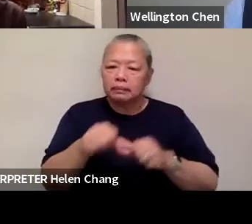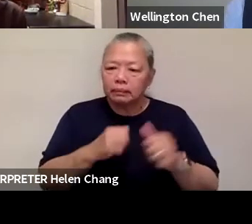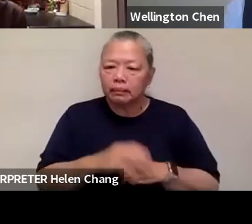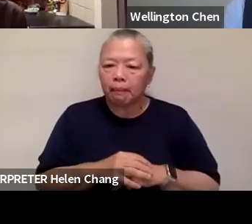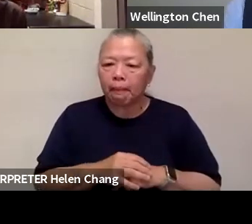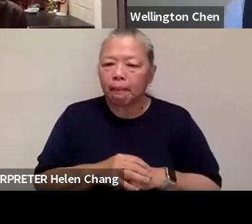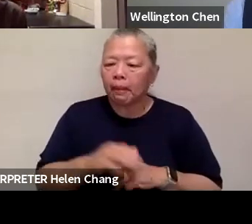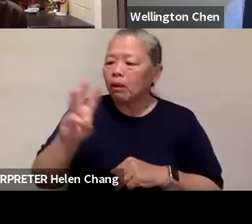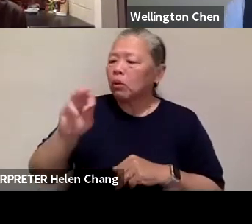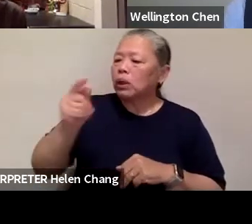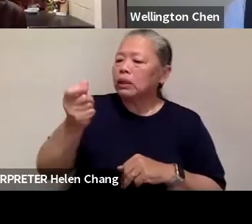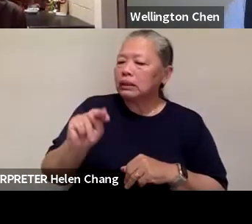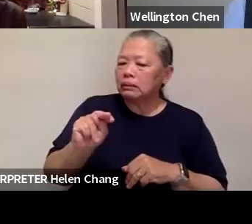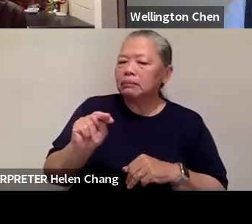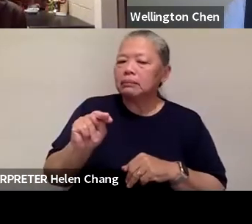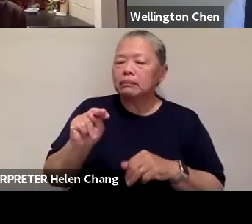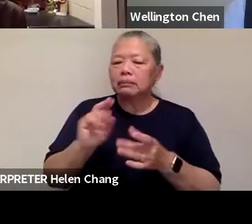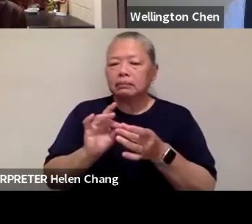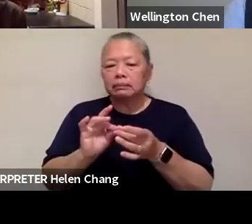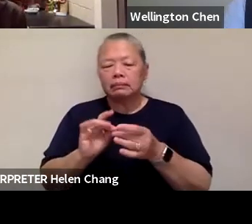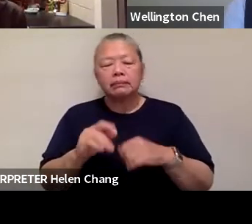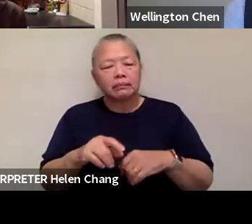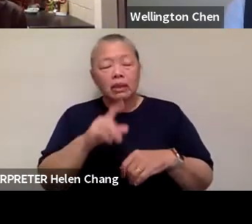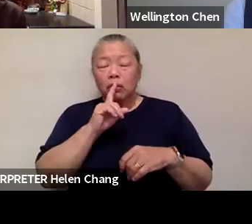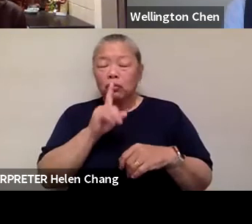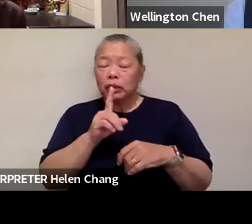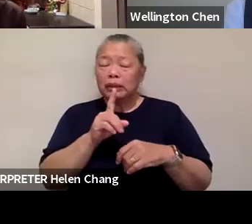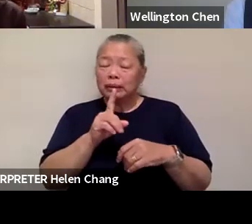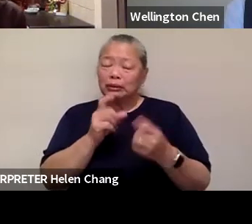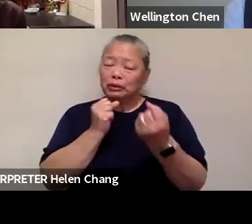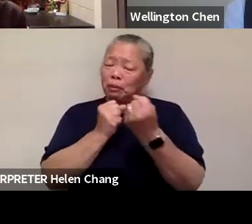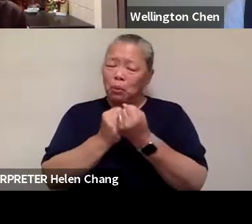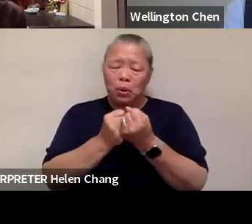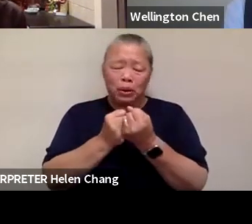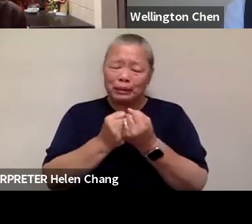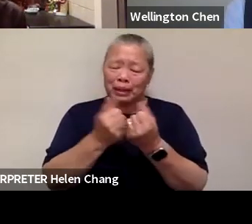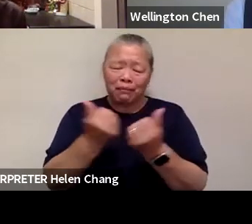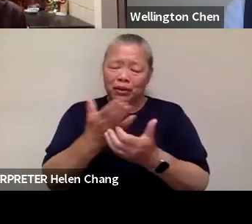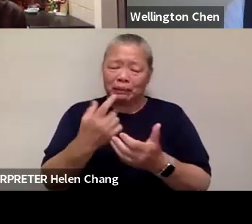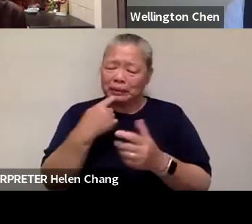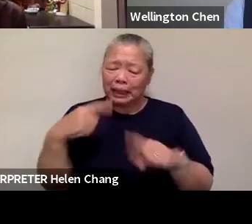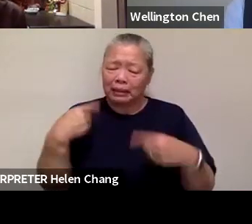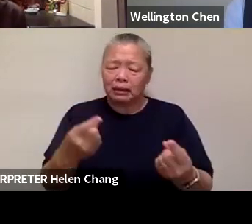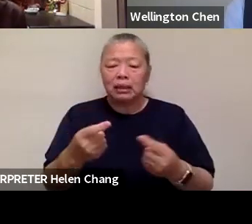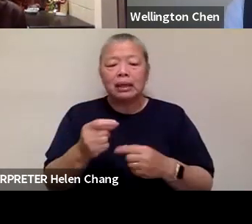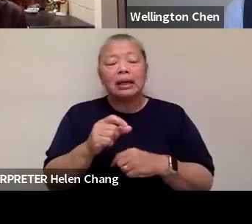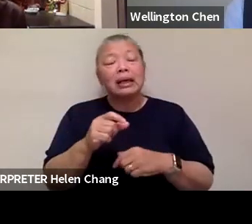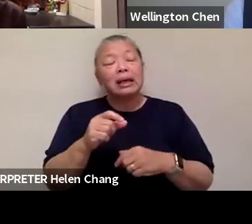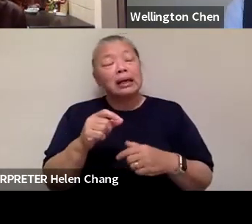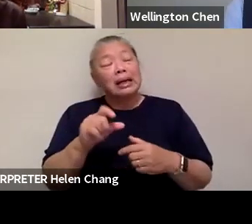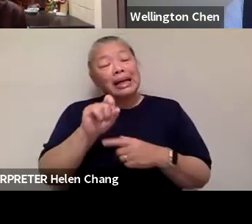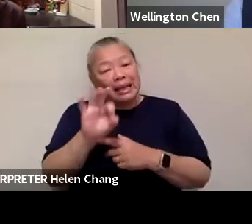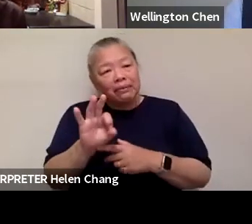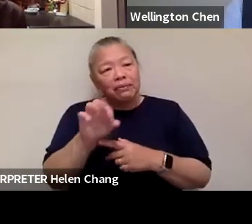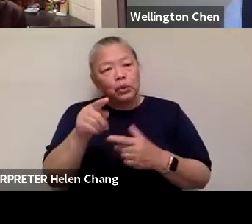and also to echo everyone's keen insight, is that at the end of the day, if you want to